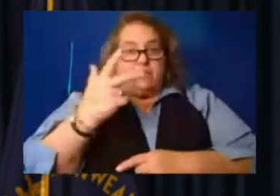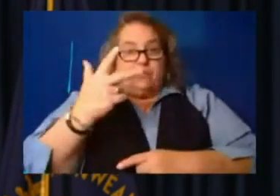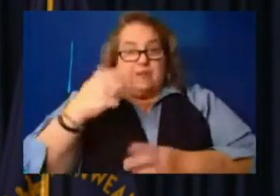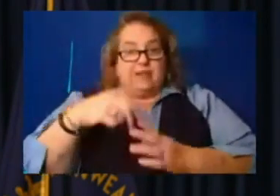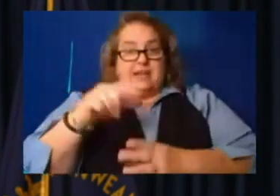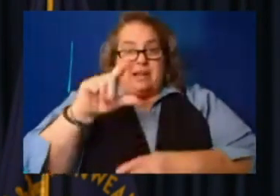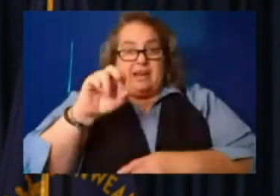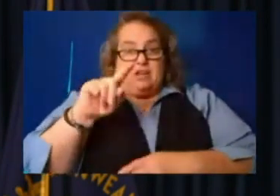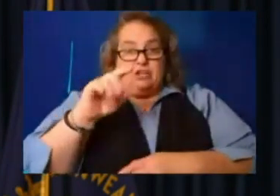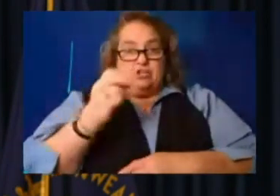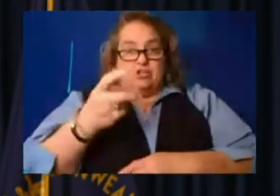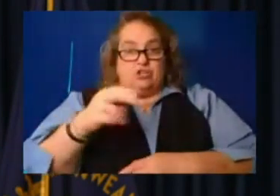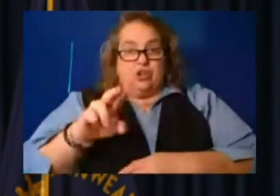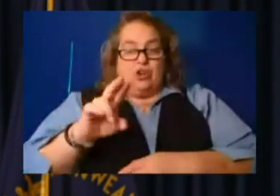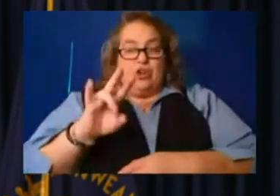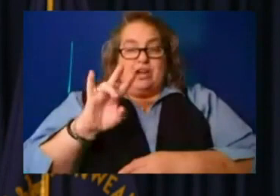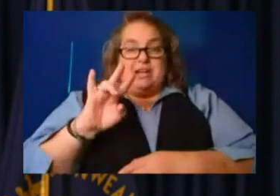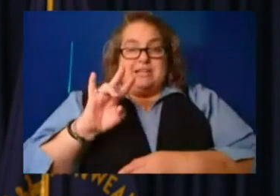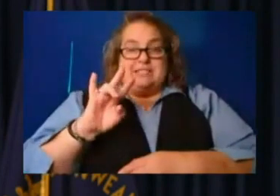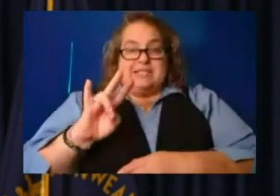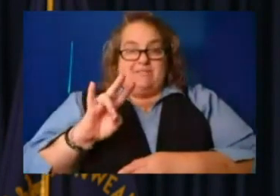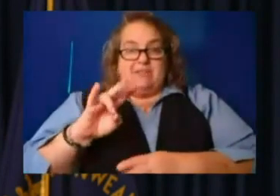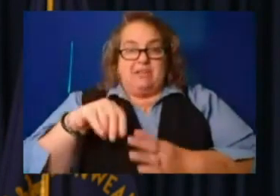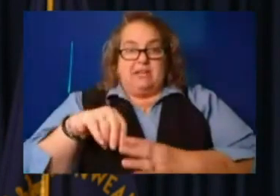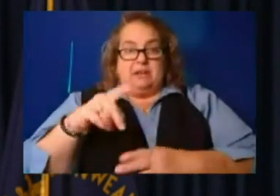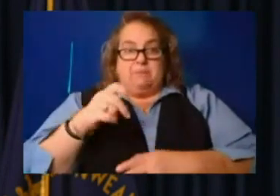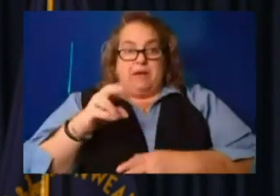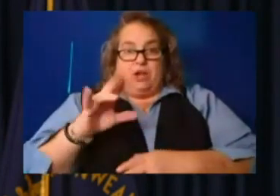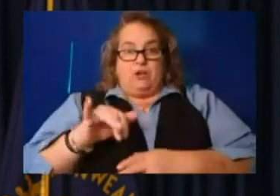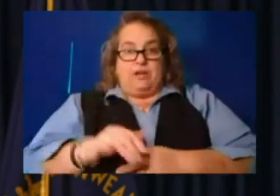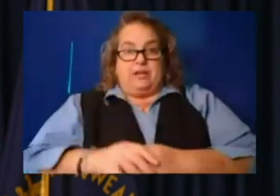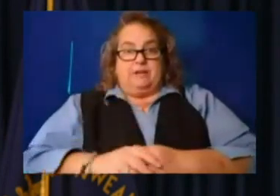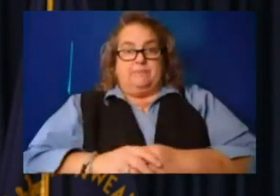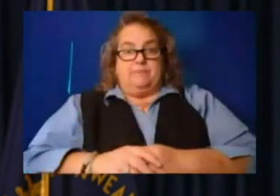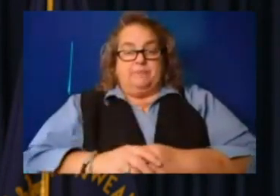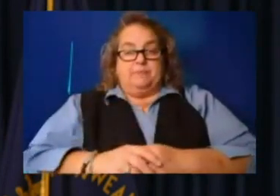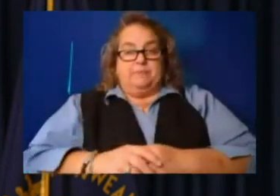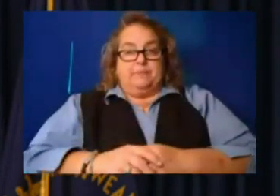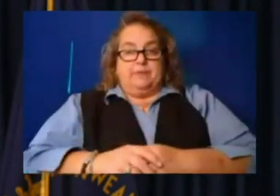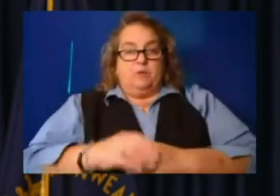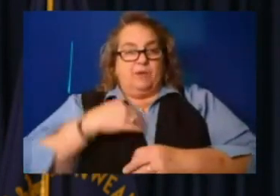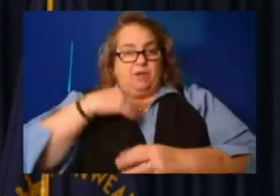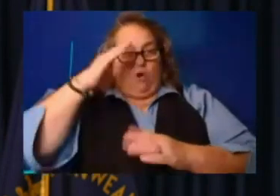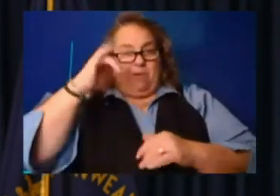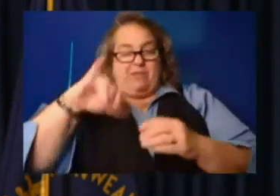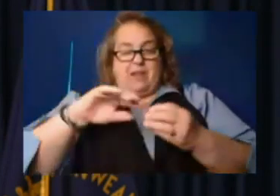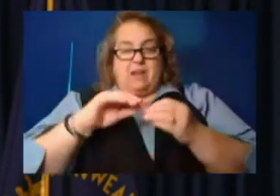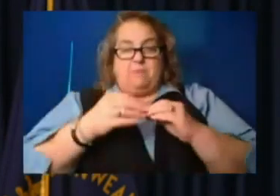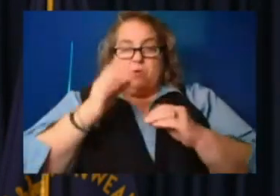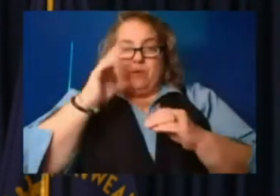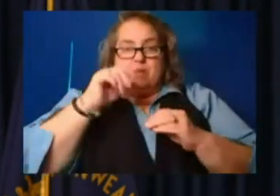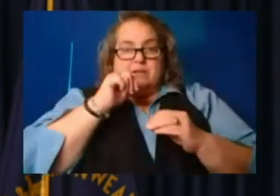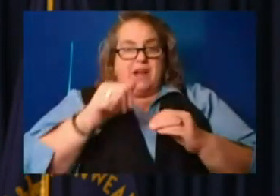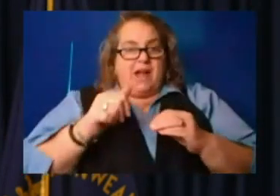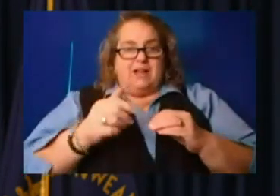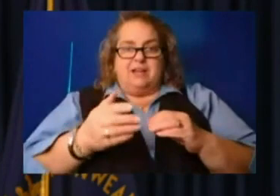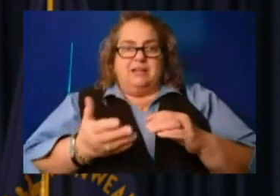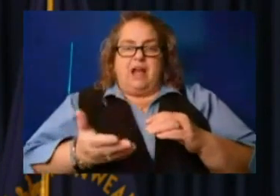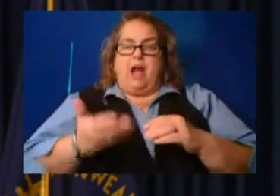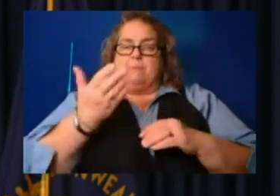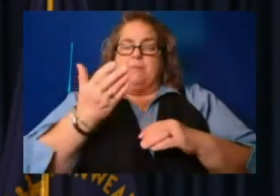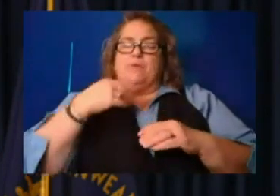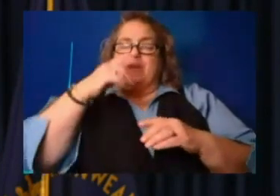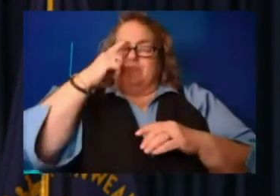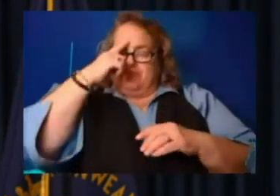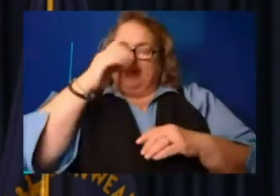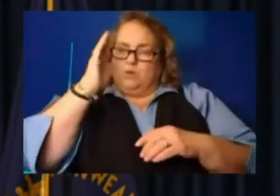in Perry. Uh, we hope that that number doesn't rise. I think it will rise by at least a couple. Um,